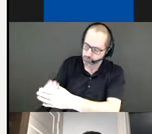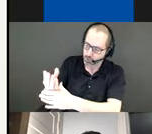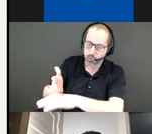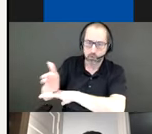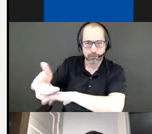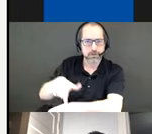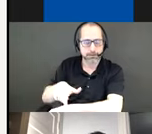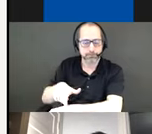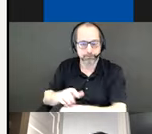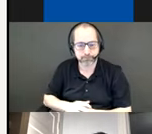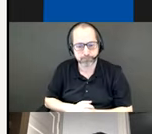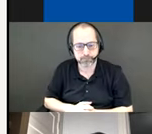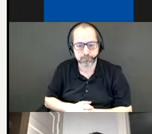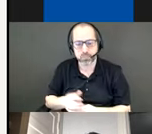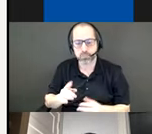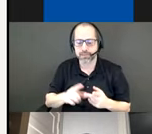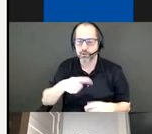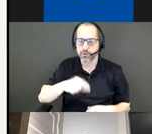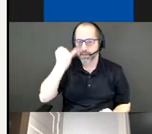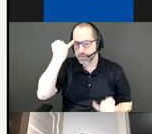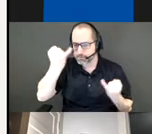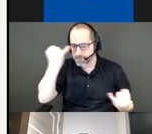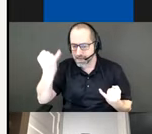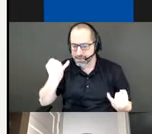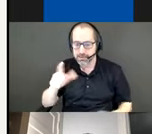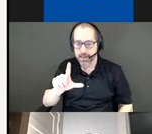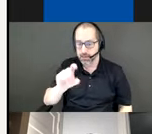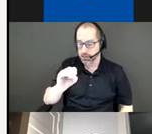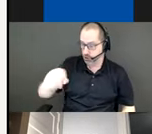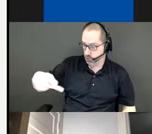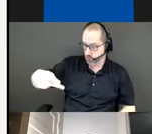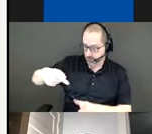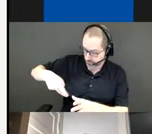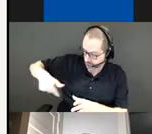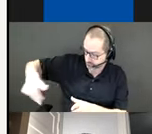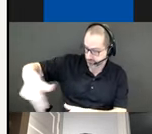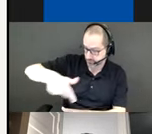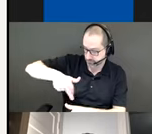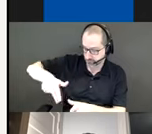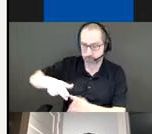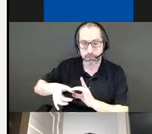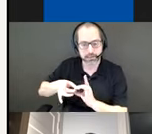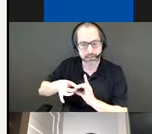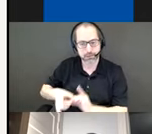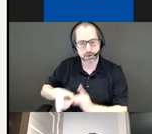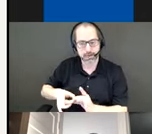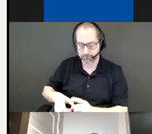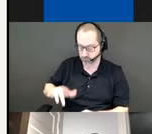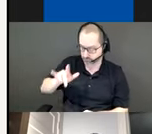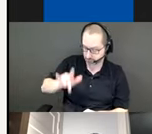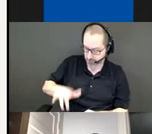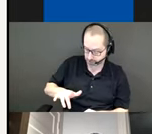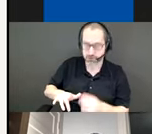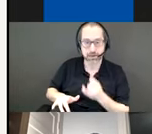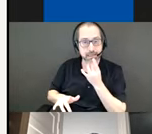we're imagining that the loop will be made out of interactive stepping stones inviting visitors to trigger light and light